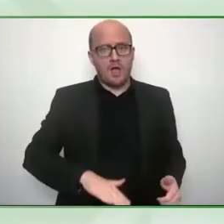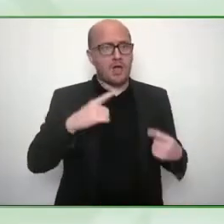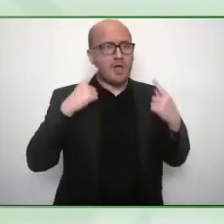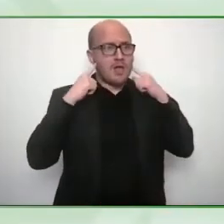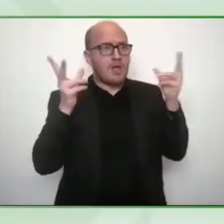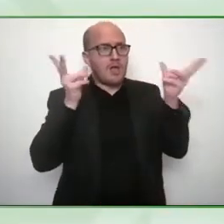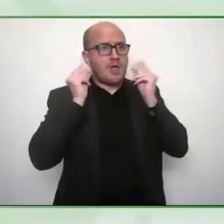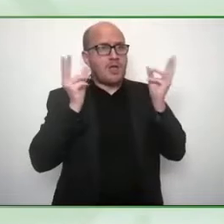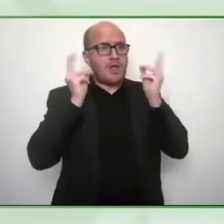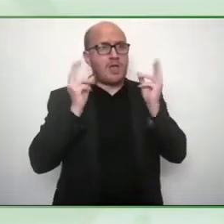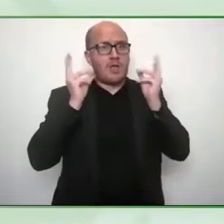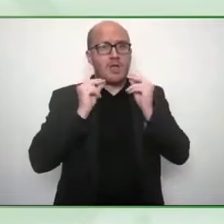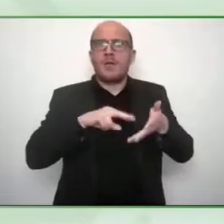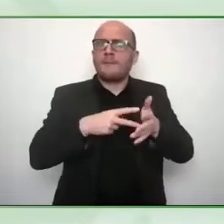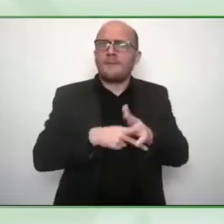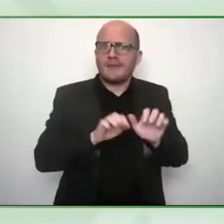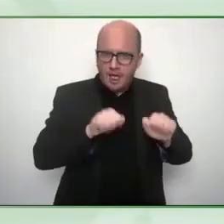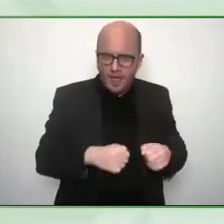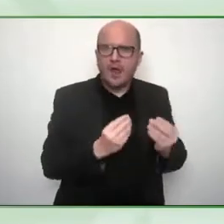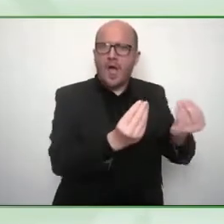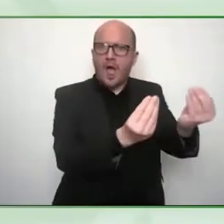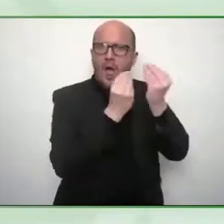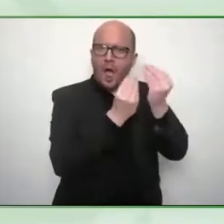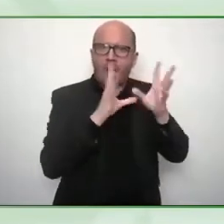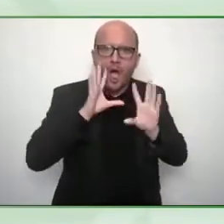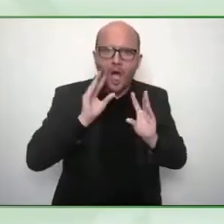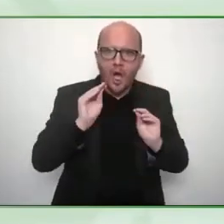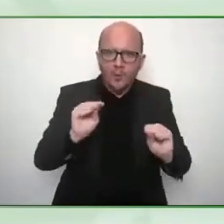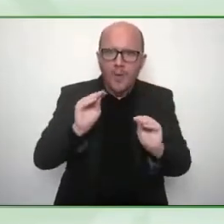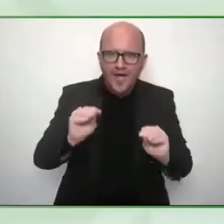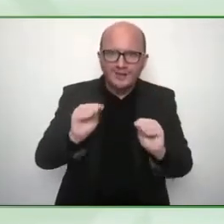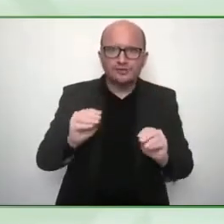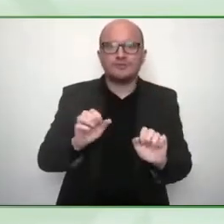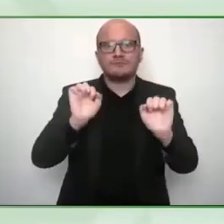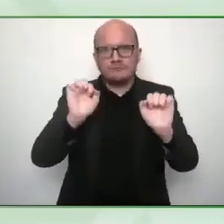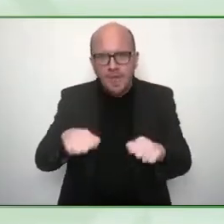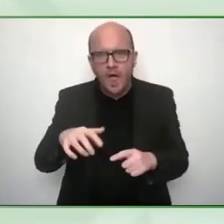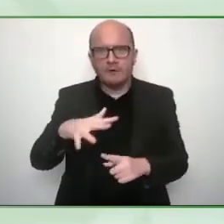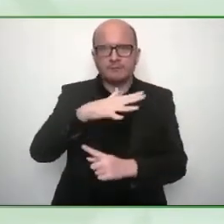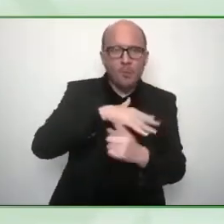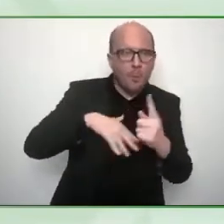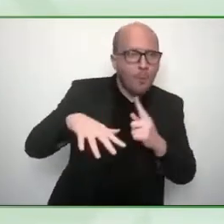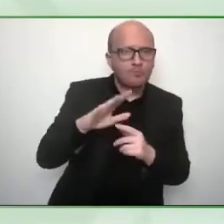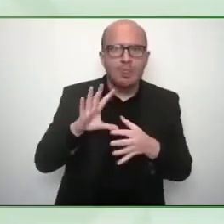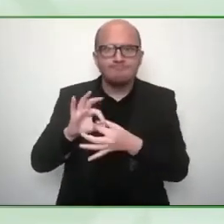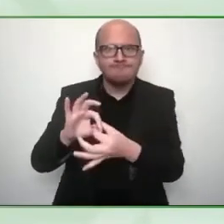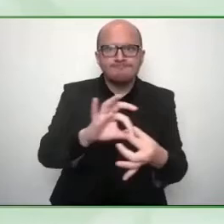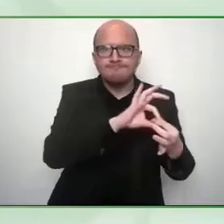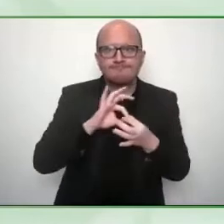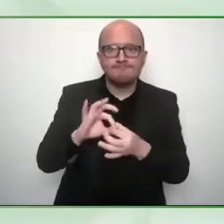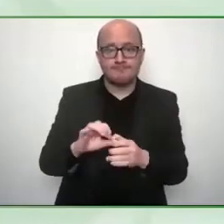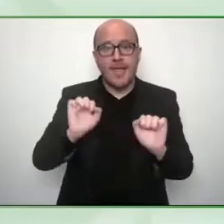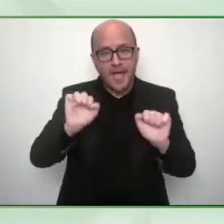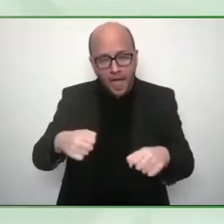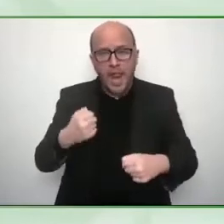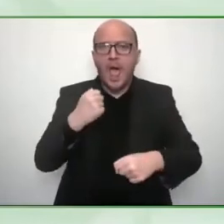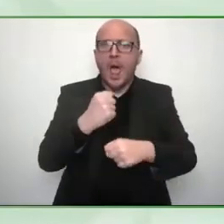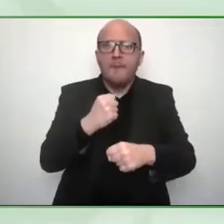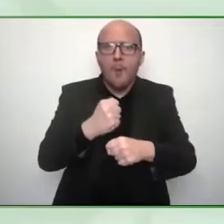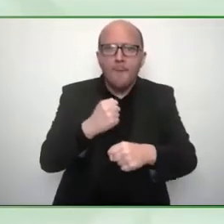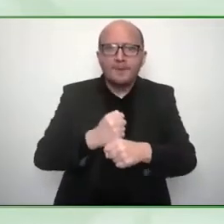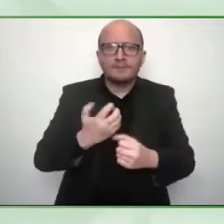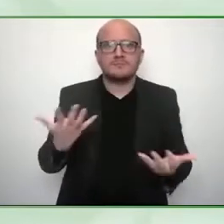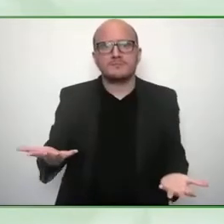improvement uh to to employment as well as to uh the ability to um have higher